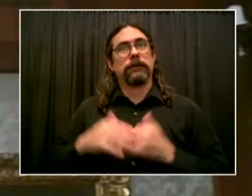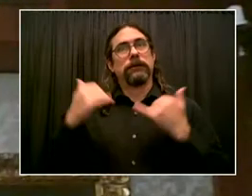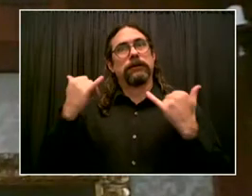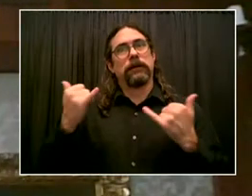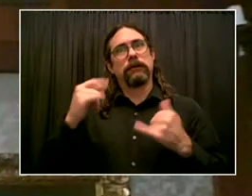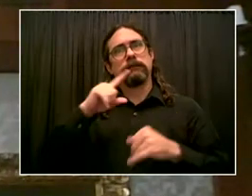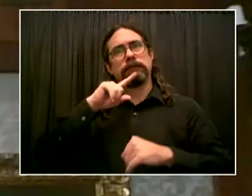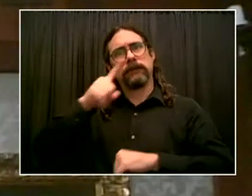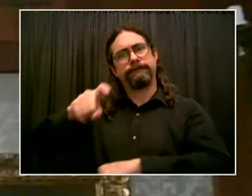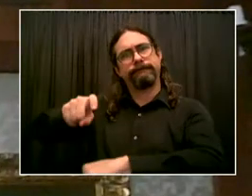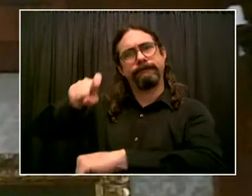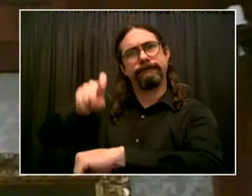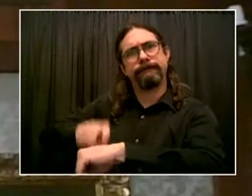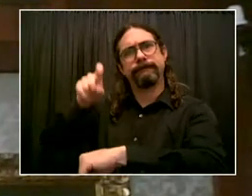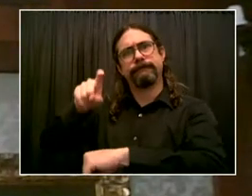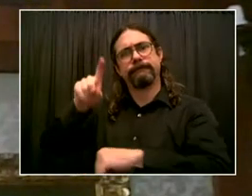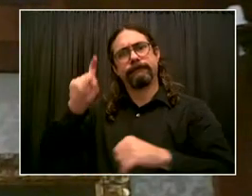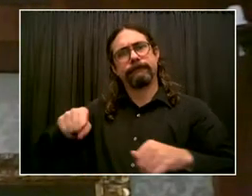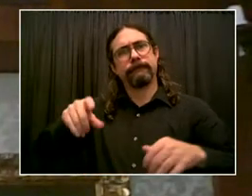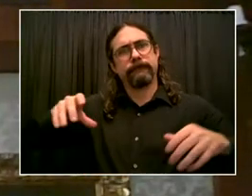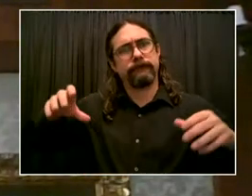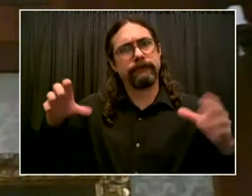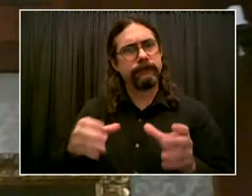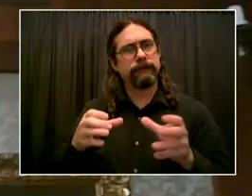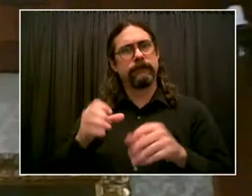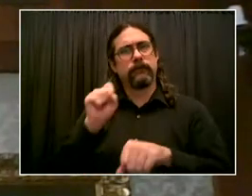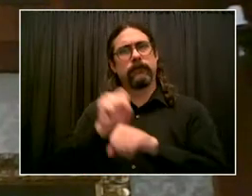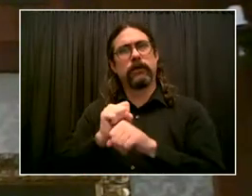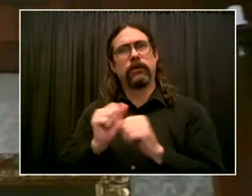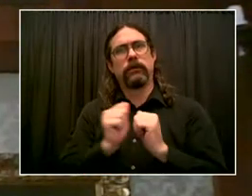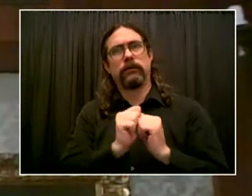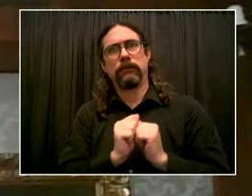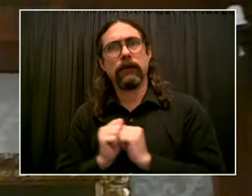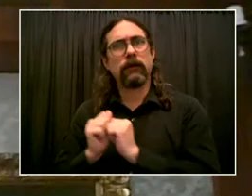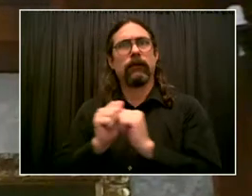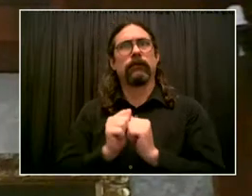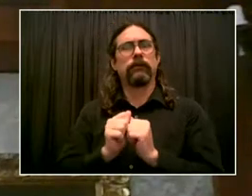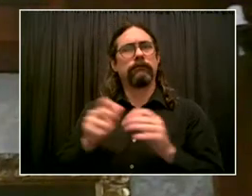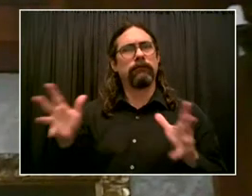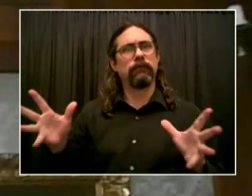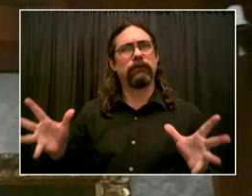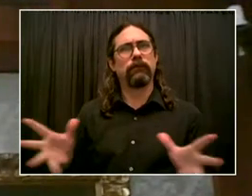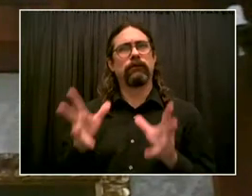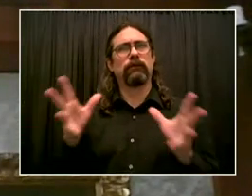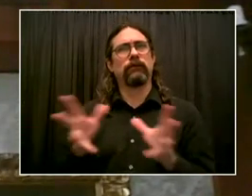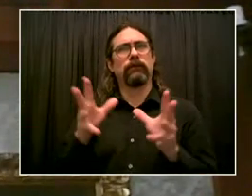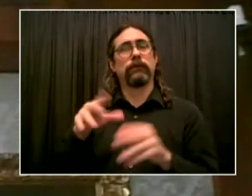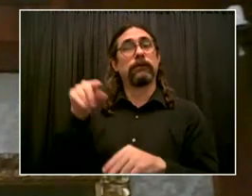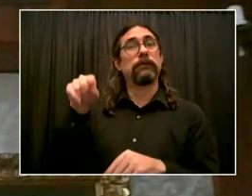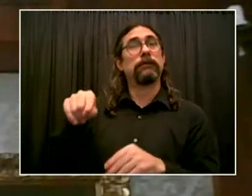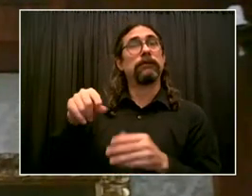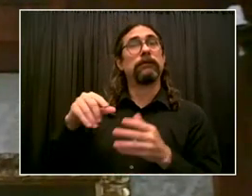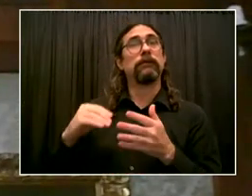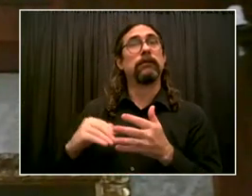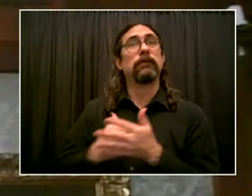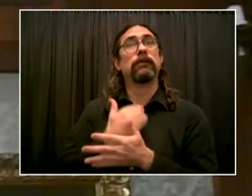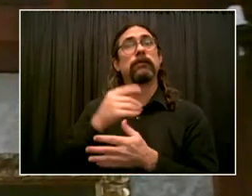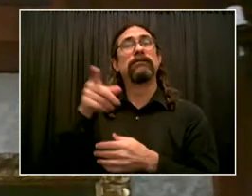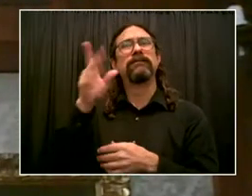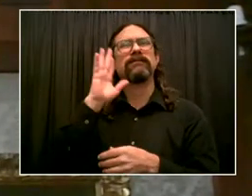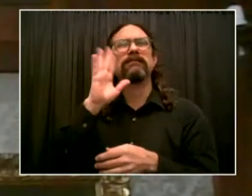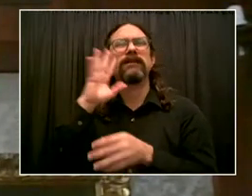that you're going to encourage, such as wearing the mask. We're going to push that here in Borough Hall at our events indoors